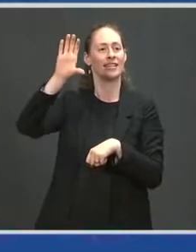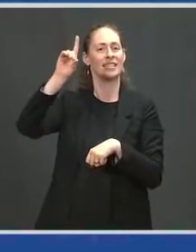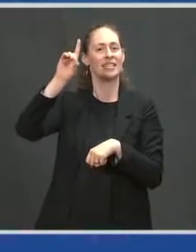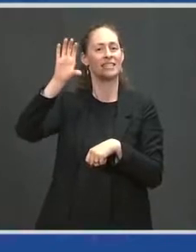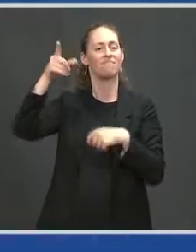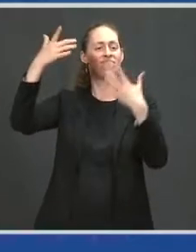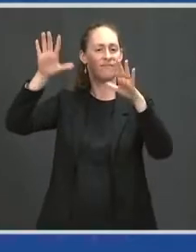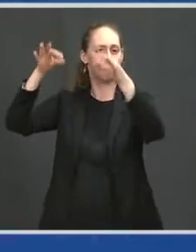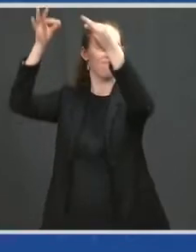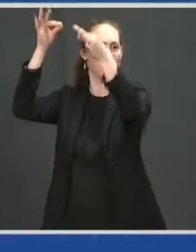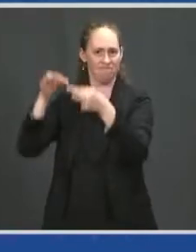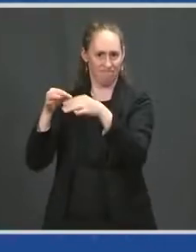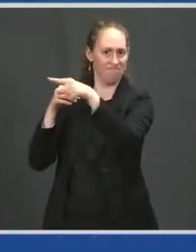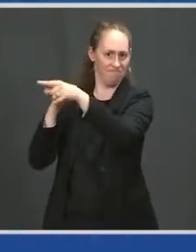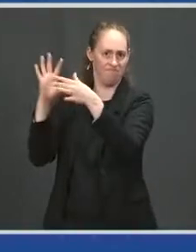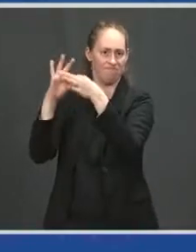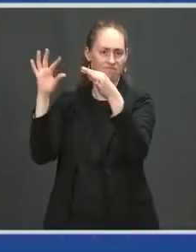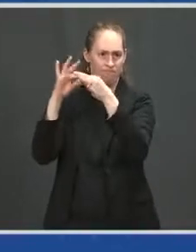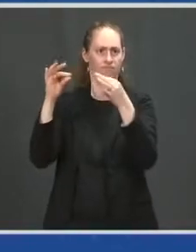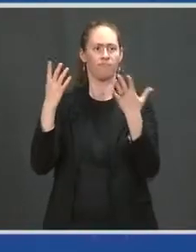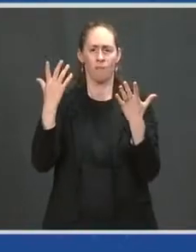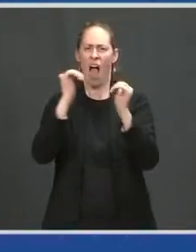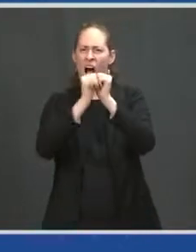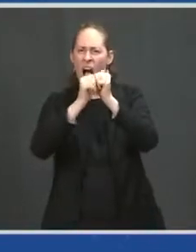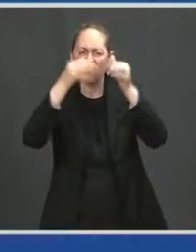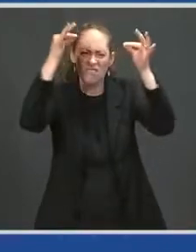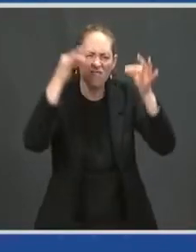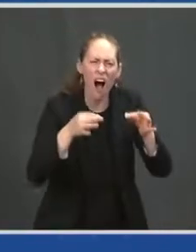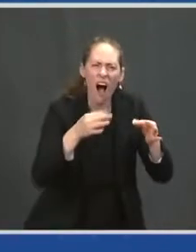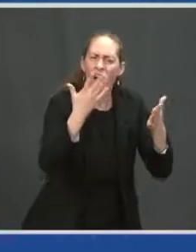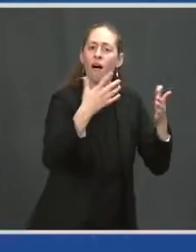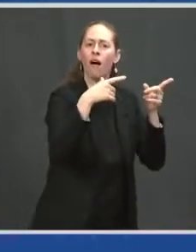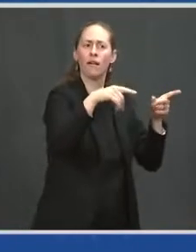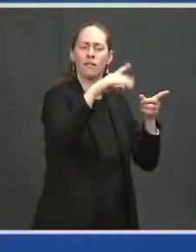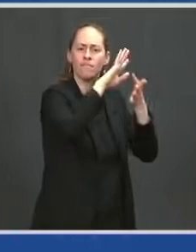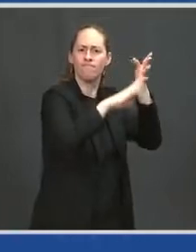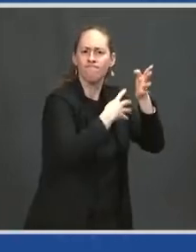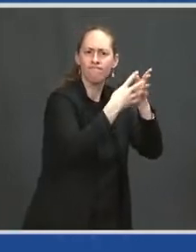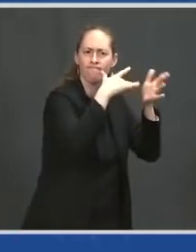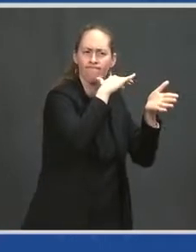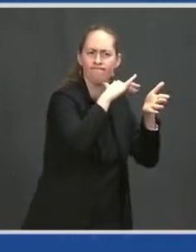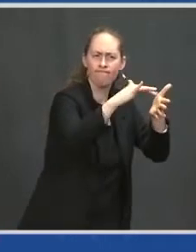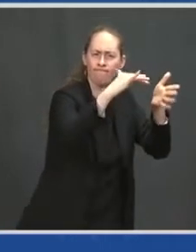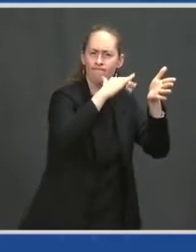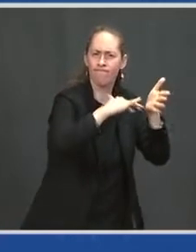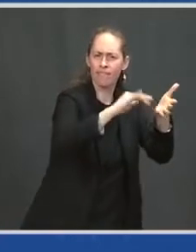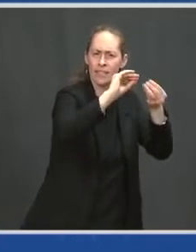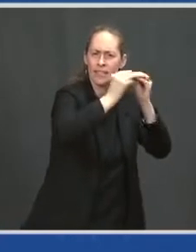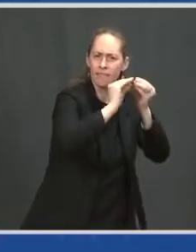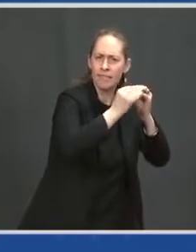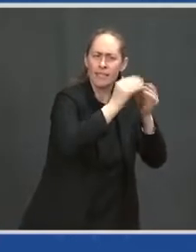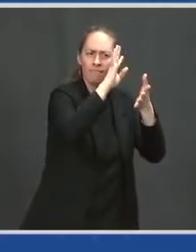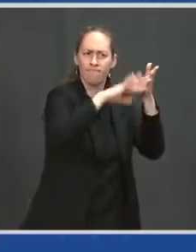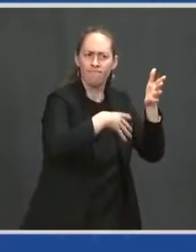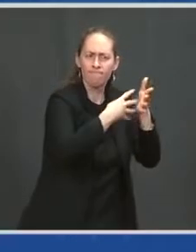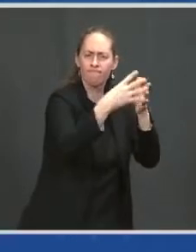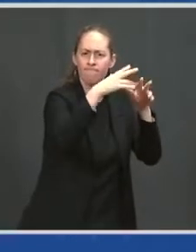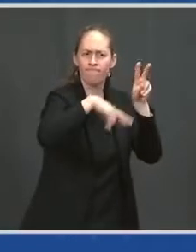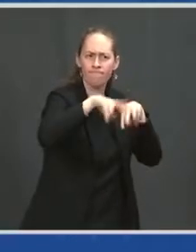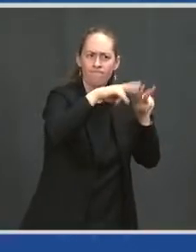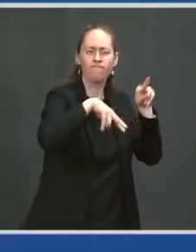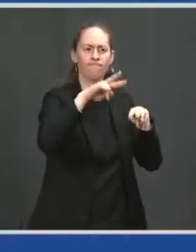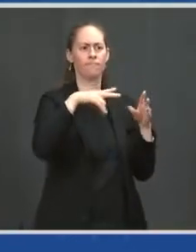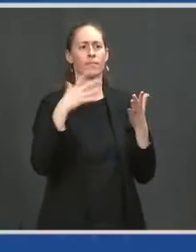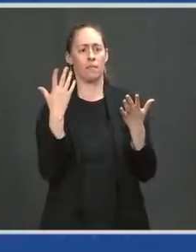announcement because our scientists are convinced by the data that the odds of getting or giving the virus to others